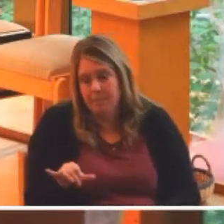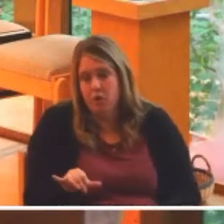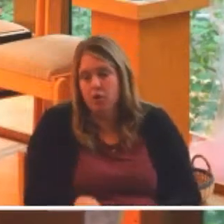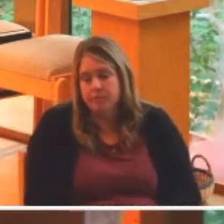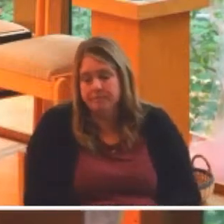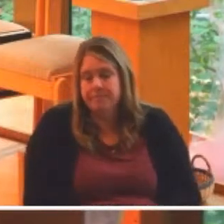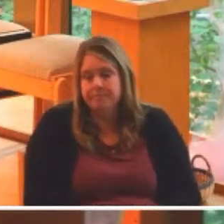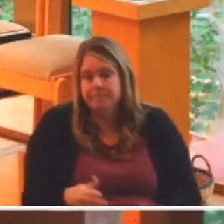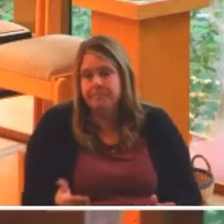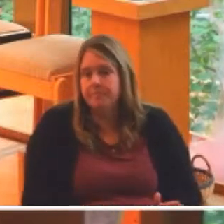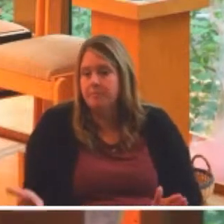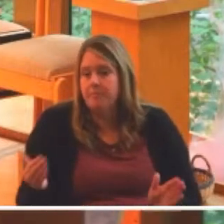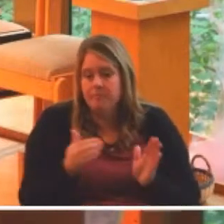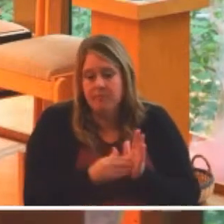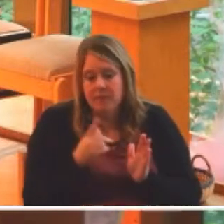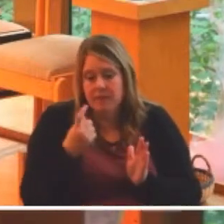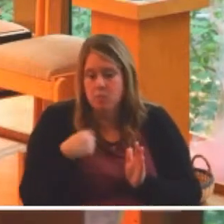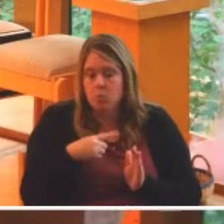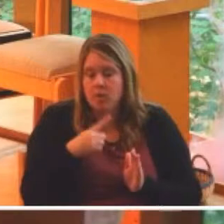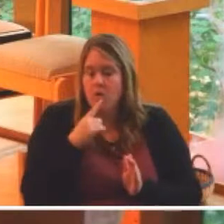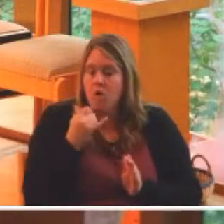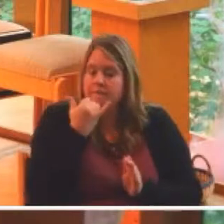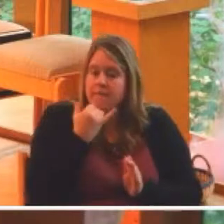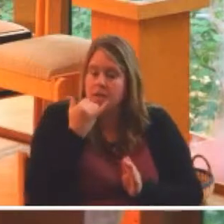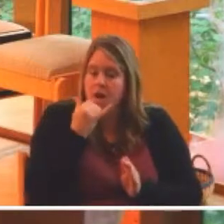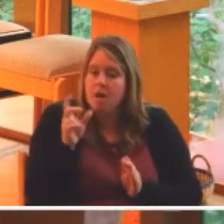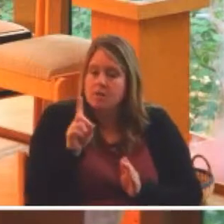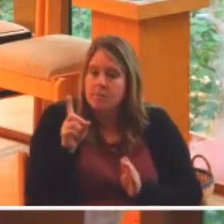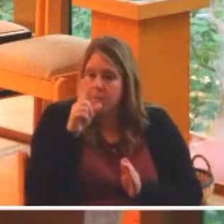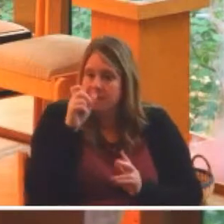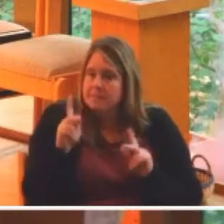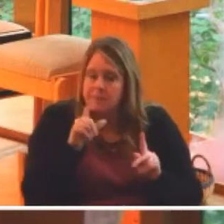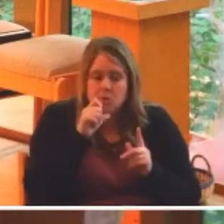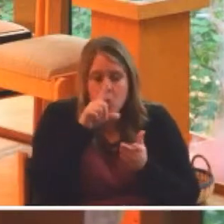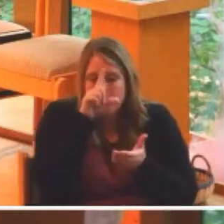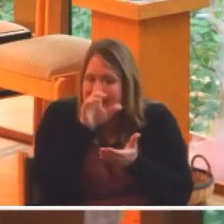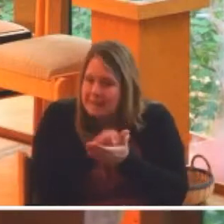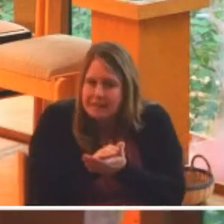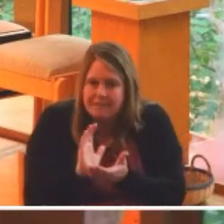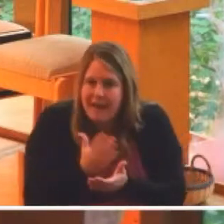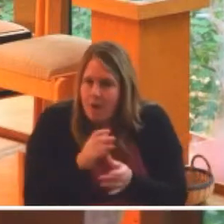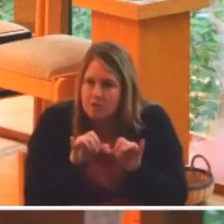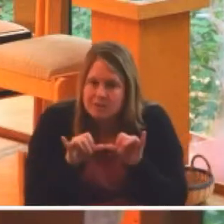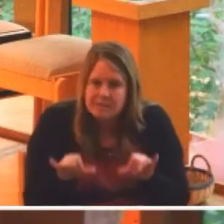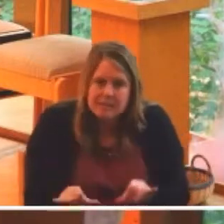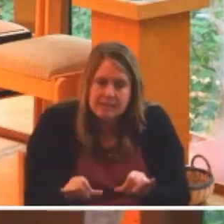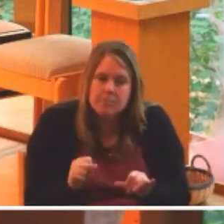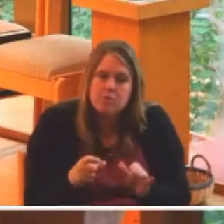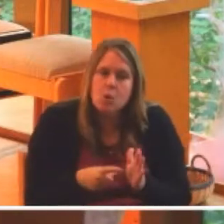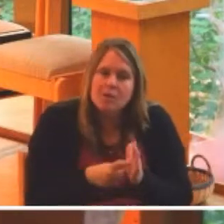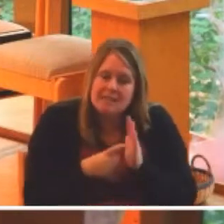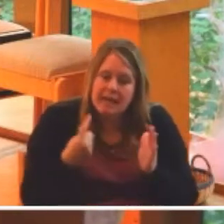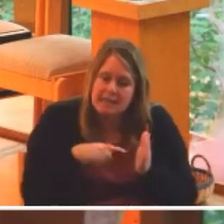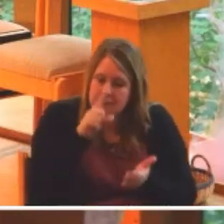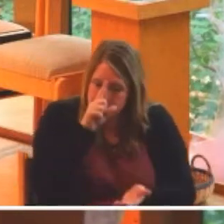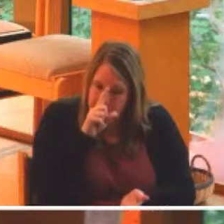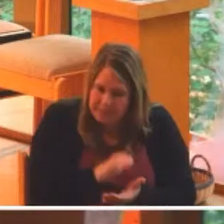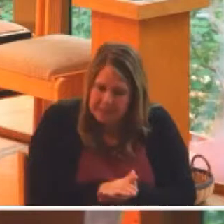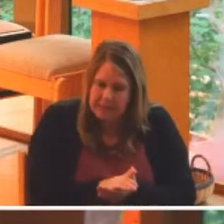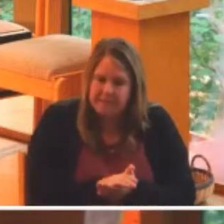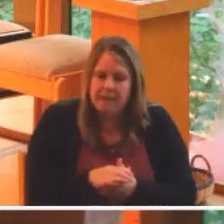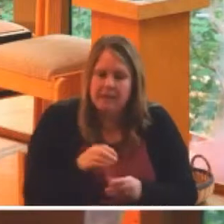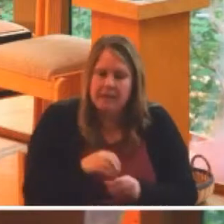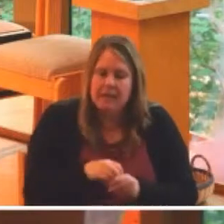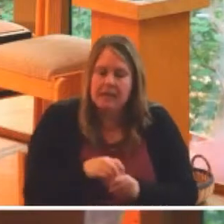Again, because we're a flawed democracy because people don't believe in this system. So it takes us believing in it and saying,